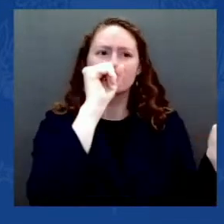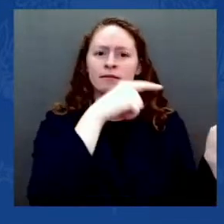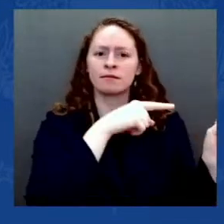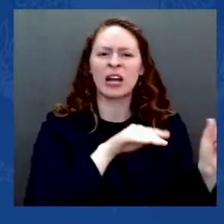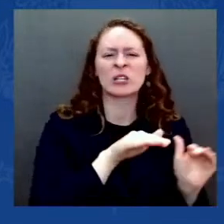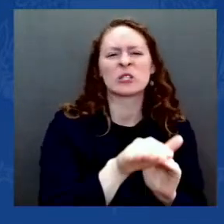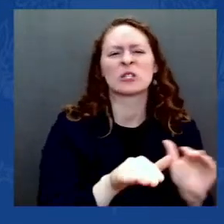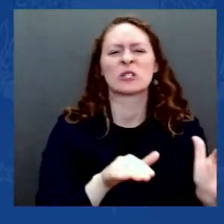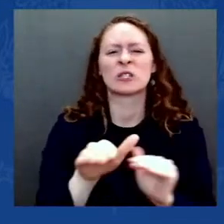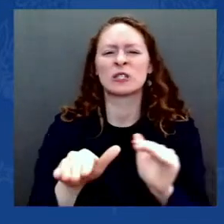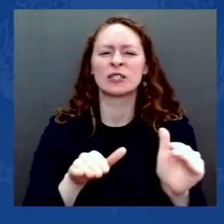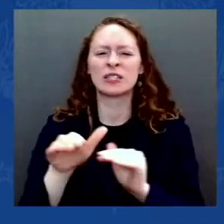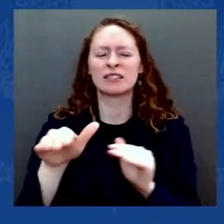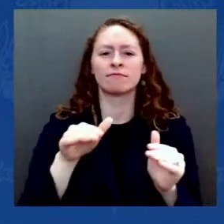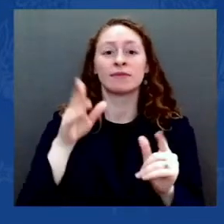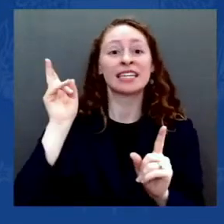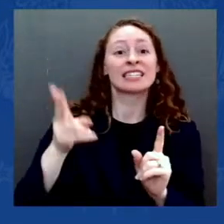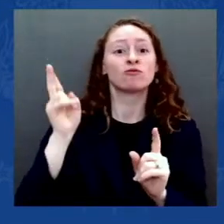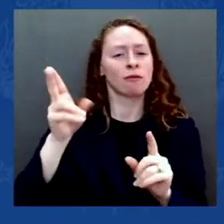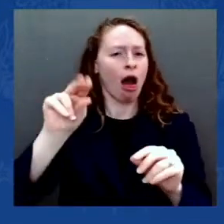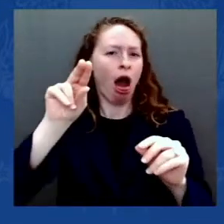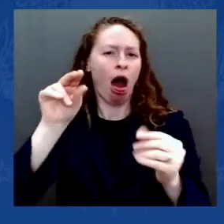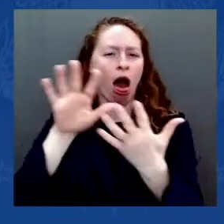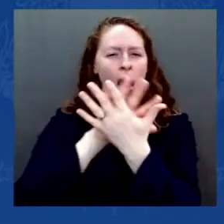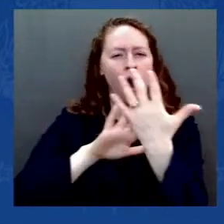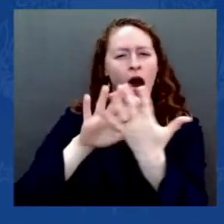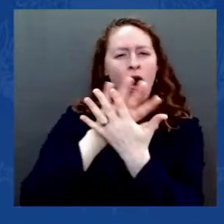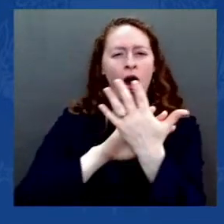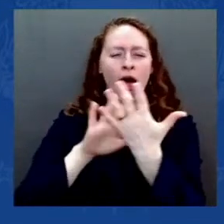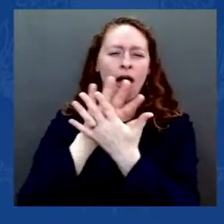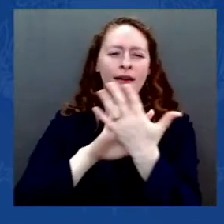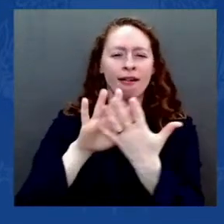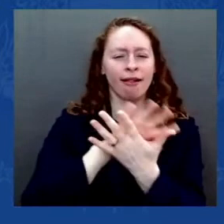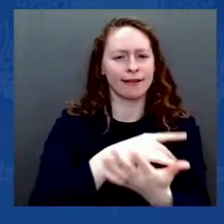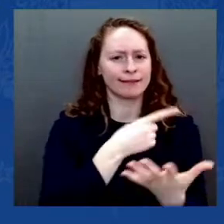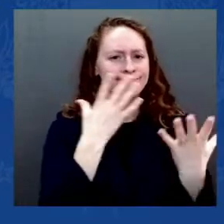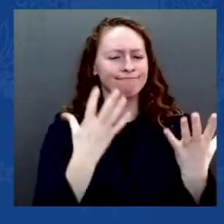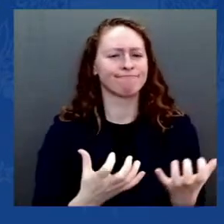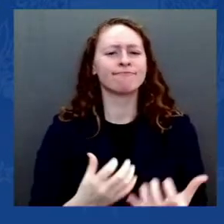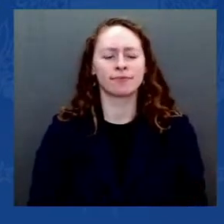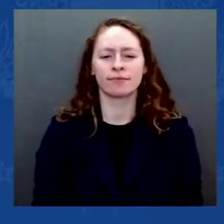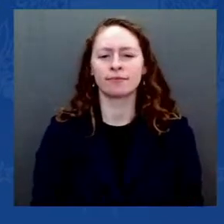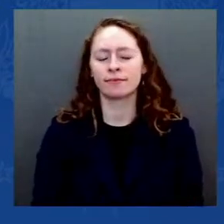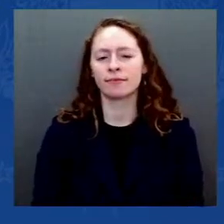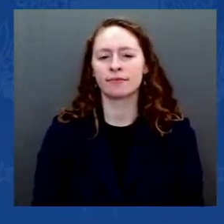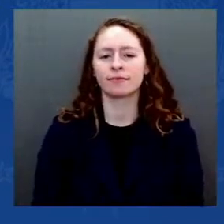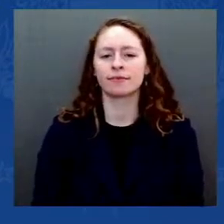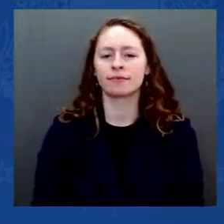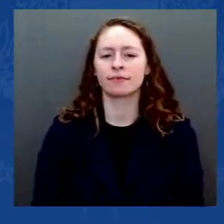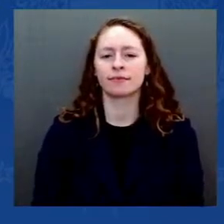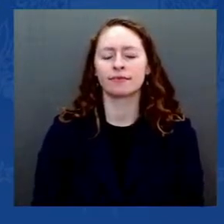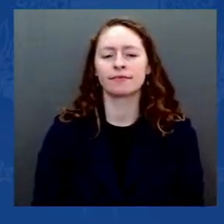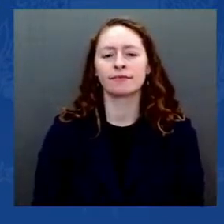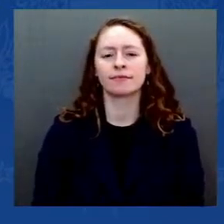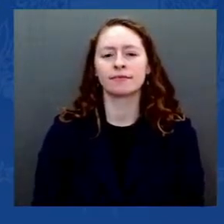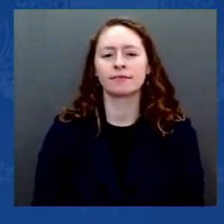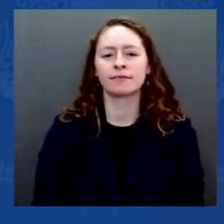And the riot that took place here on January 6th as a true expression of the will of the people.